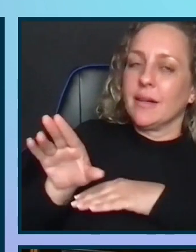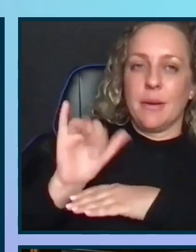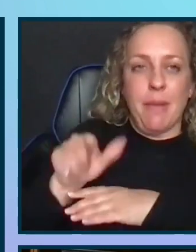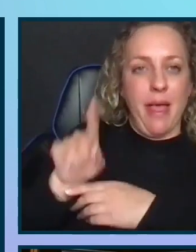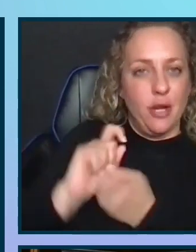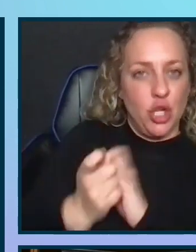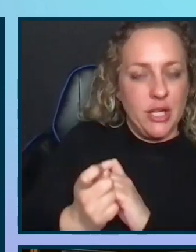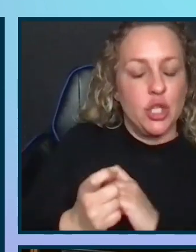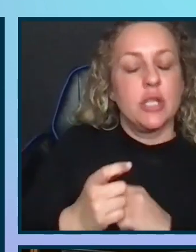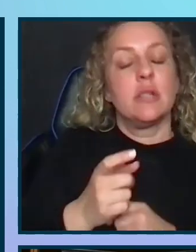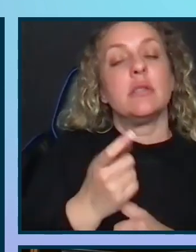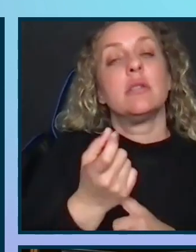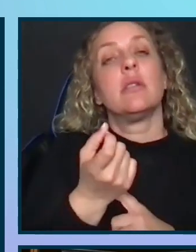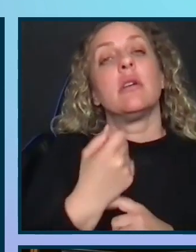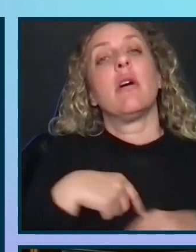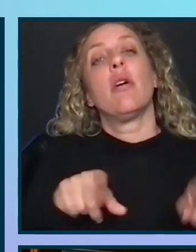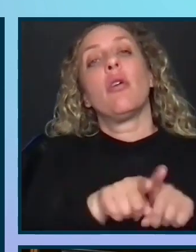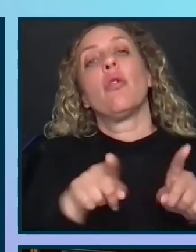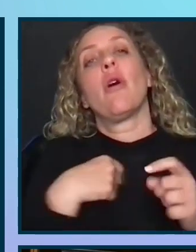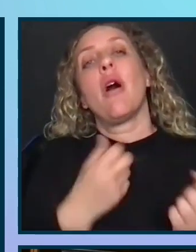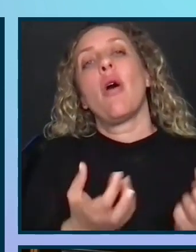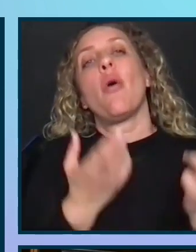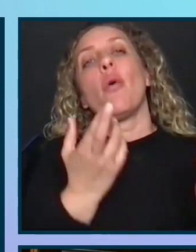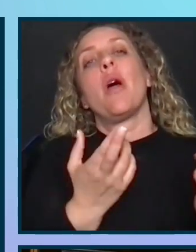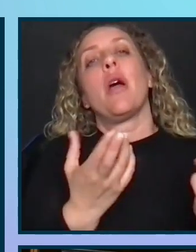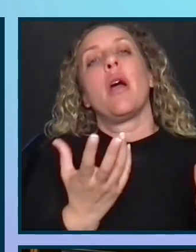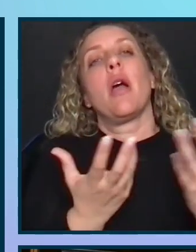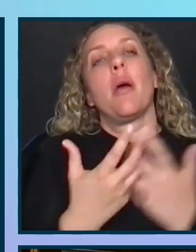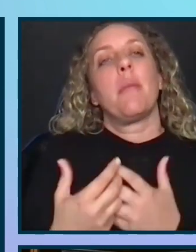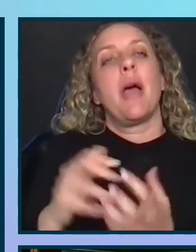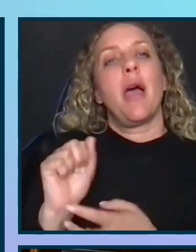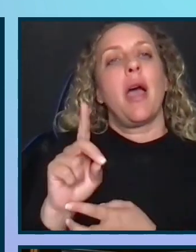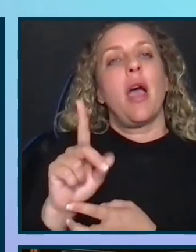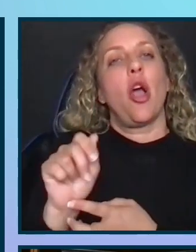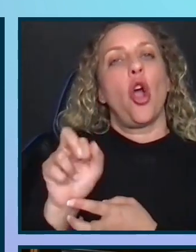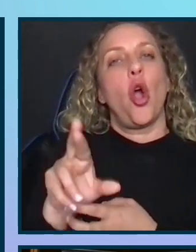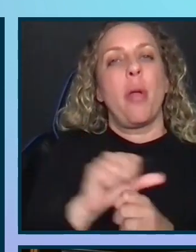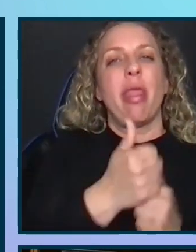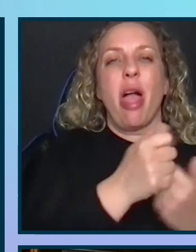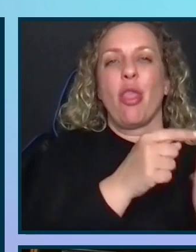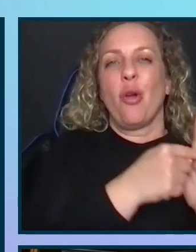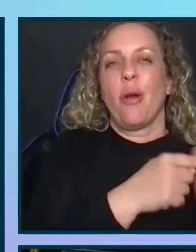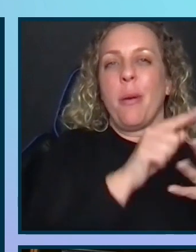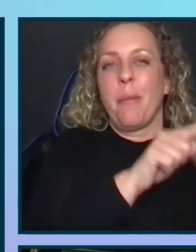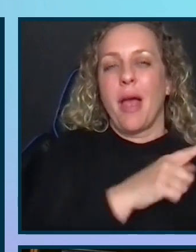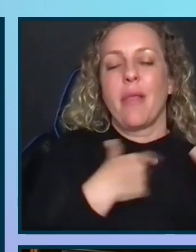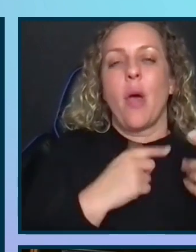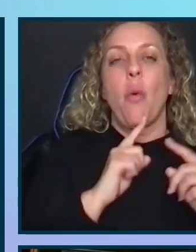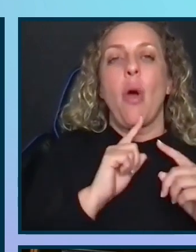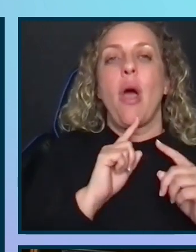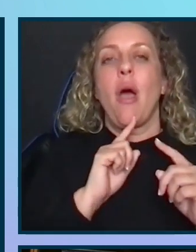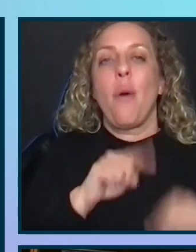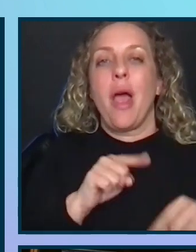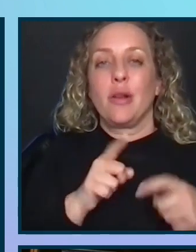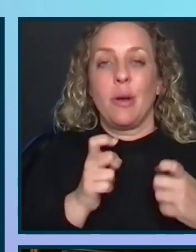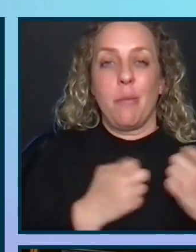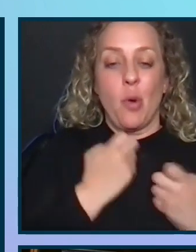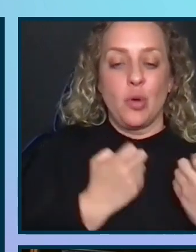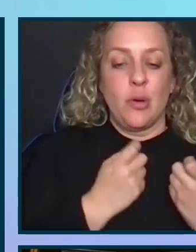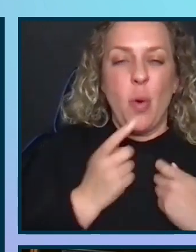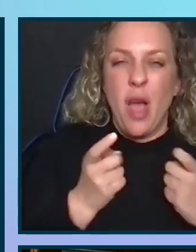And I also would recommend combining ADCAR with other models that will handle emotional reactions to change.